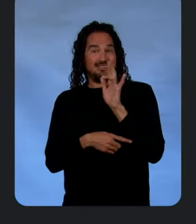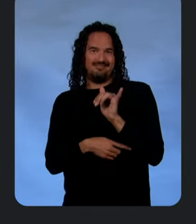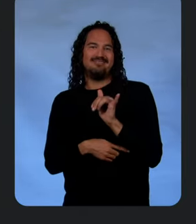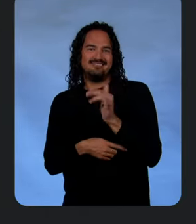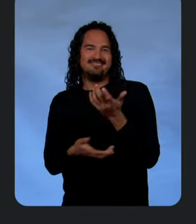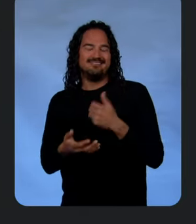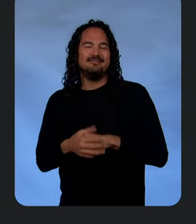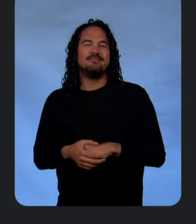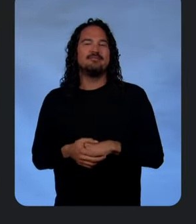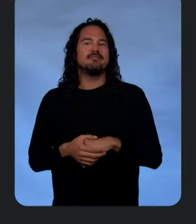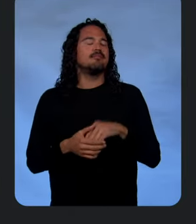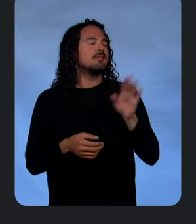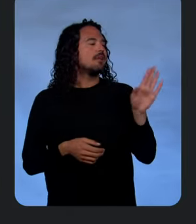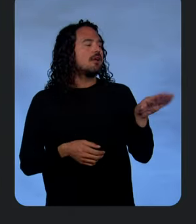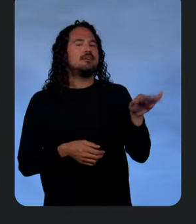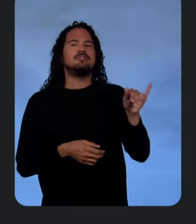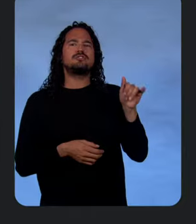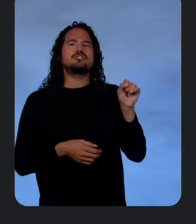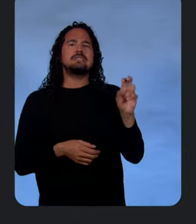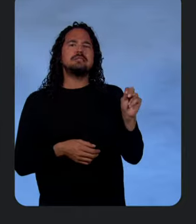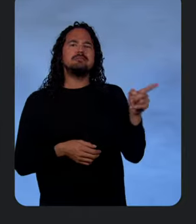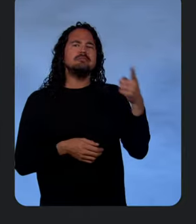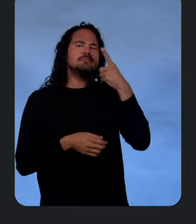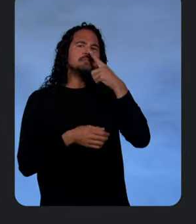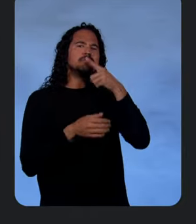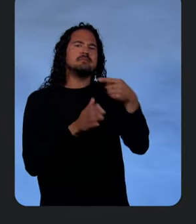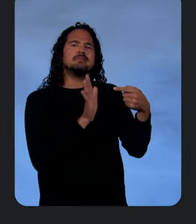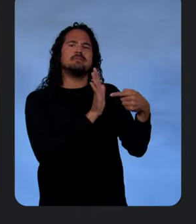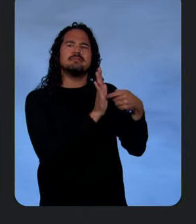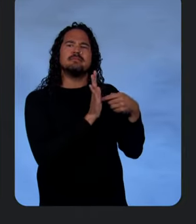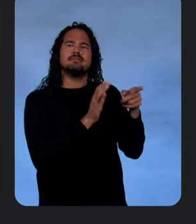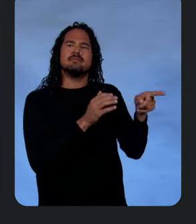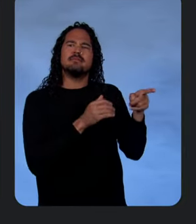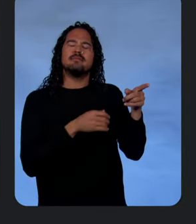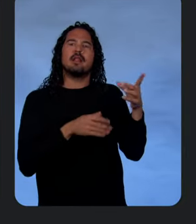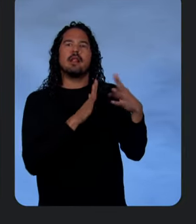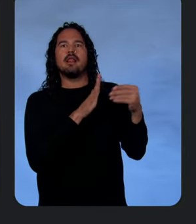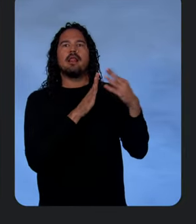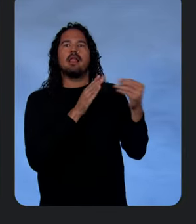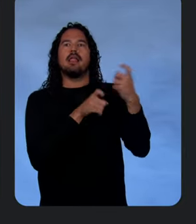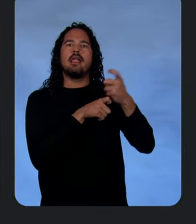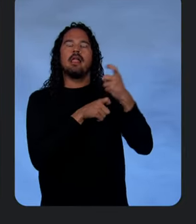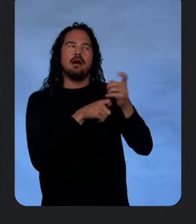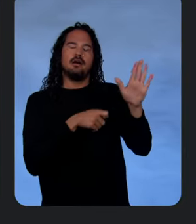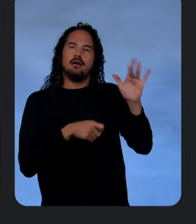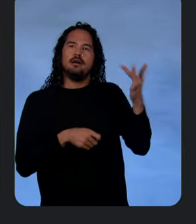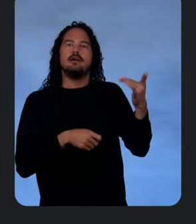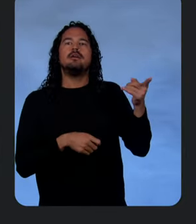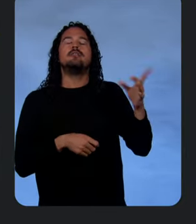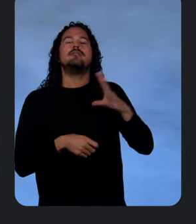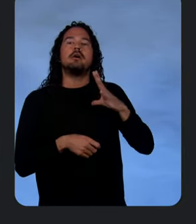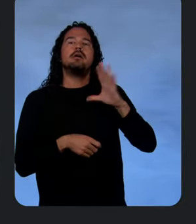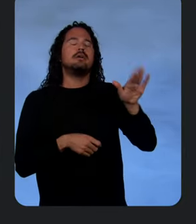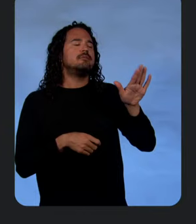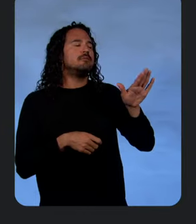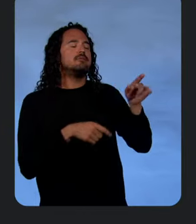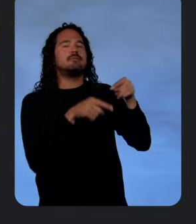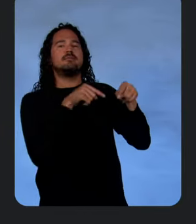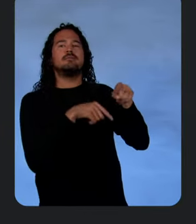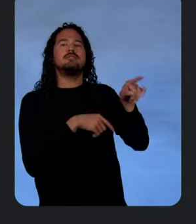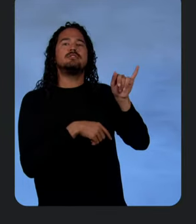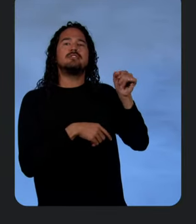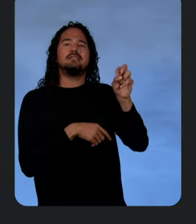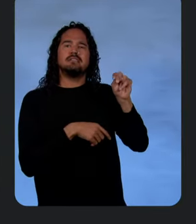bad way. Yes, you are. Not good. So, Jason, please show us an example of building a real-time analytics application in